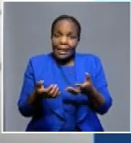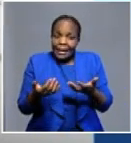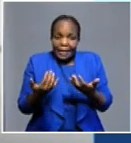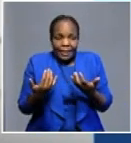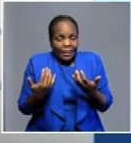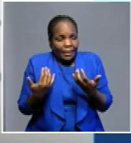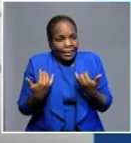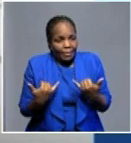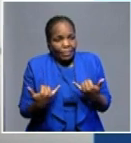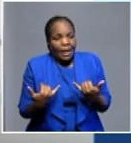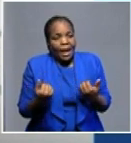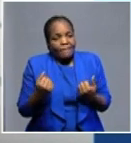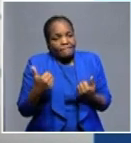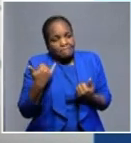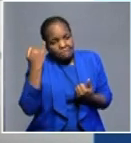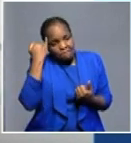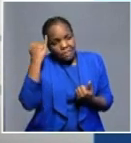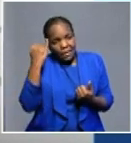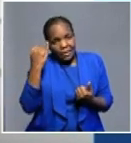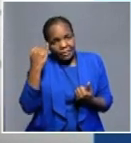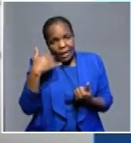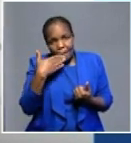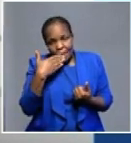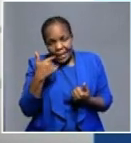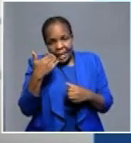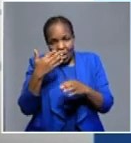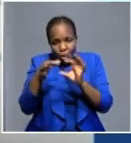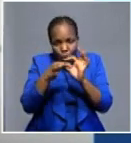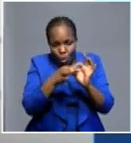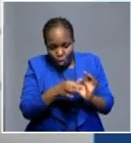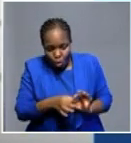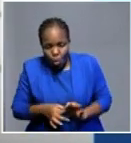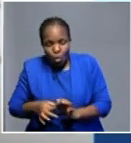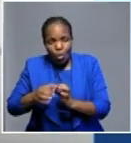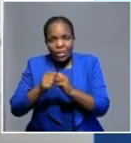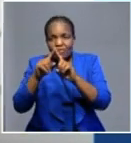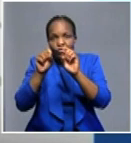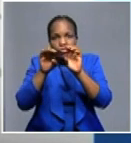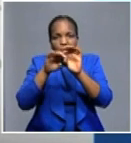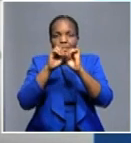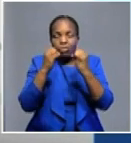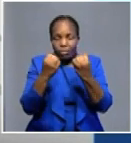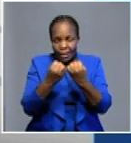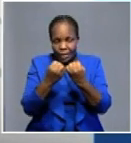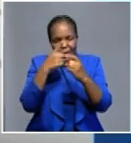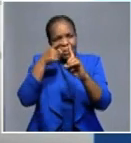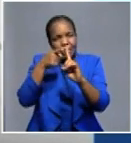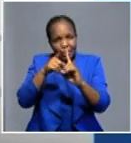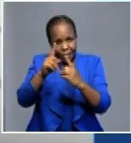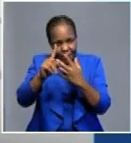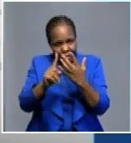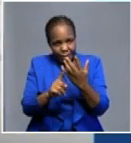this initiative to say, let us have a joint cooperation and operation in order for us to, you know,